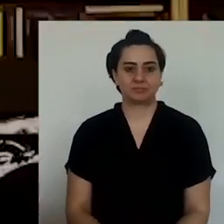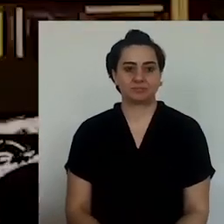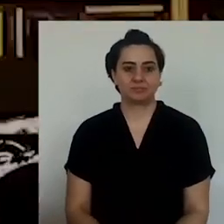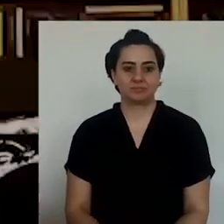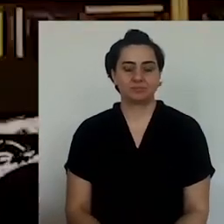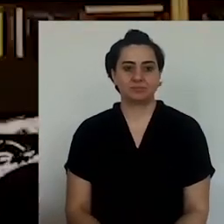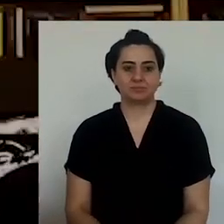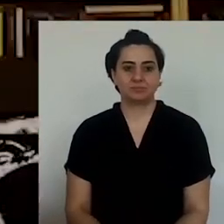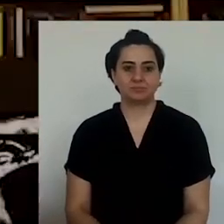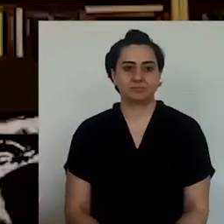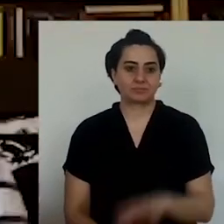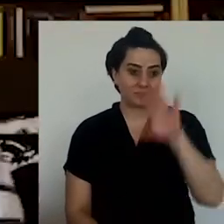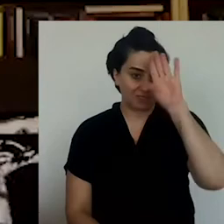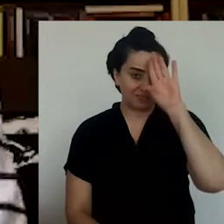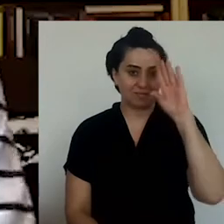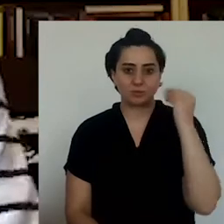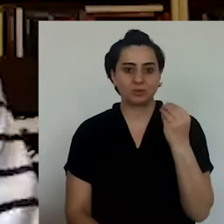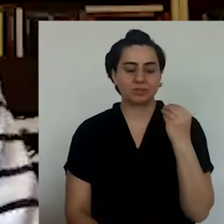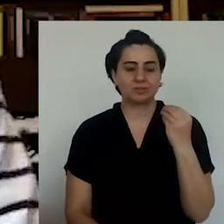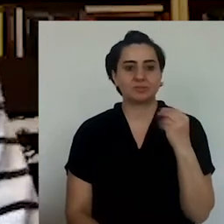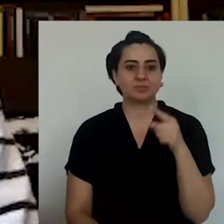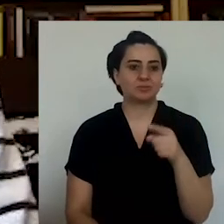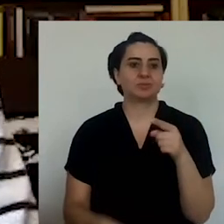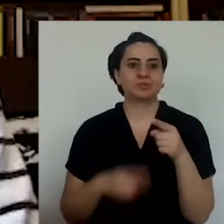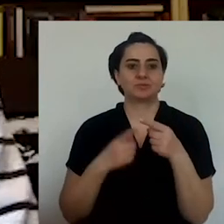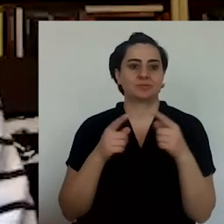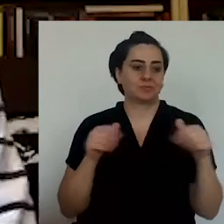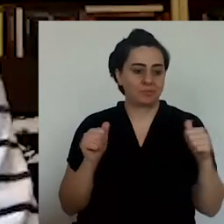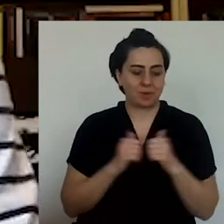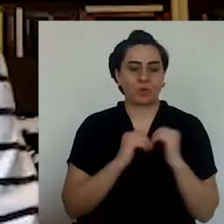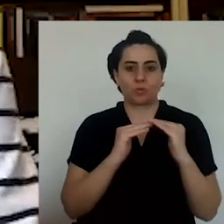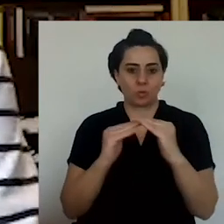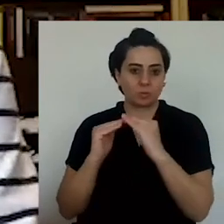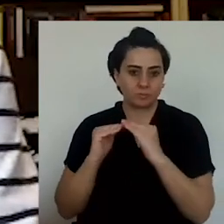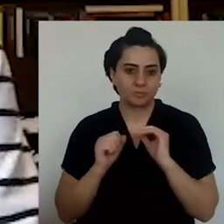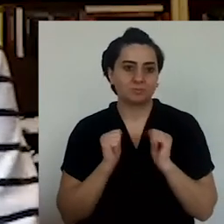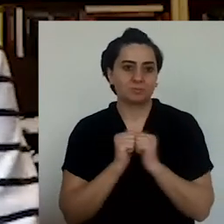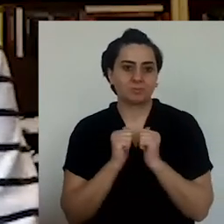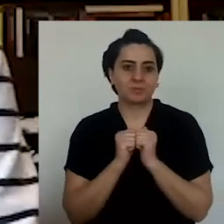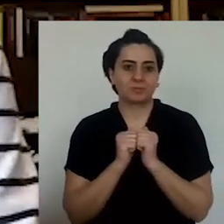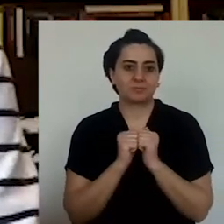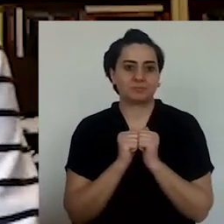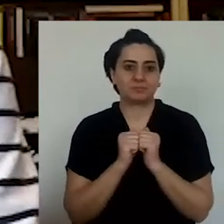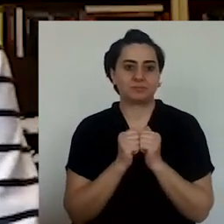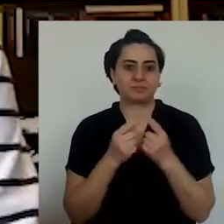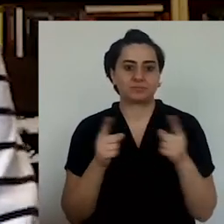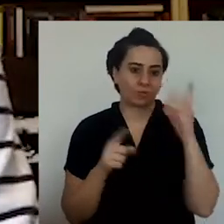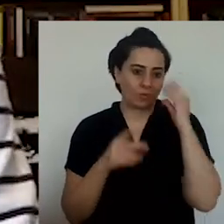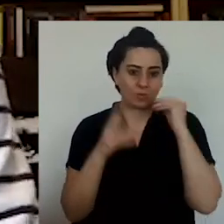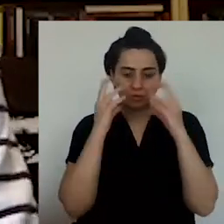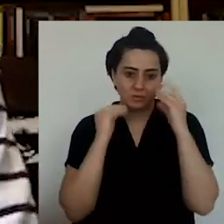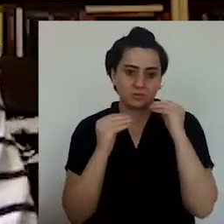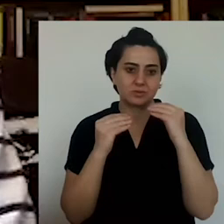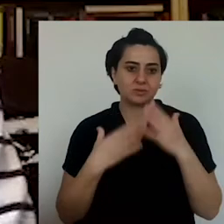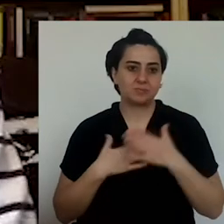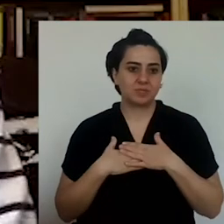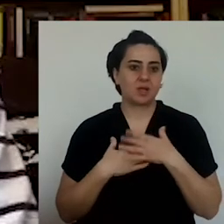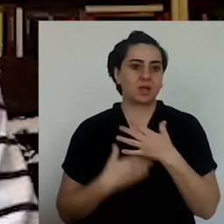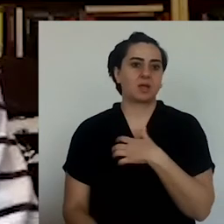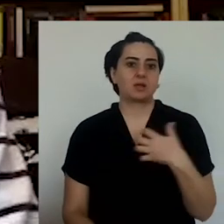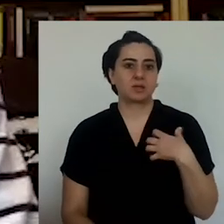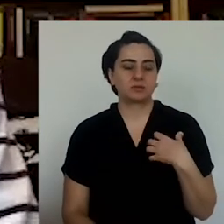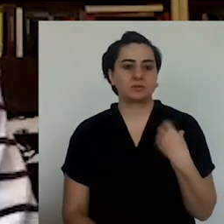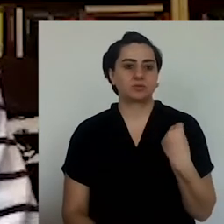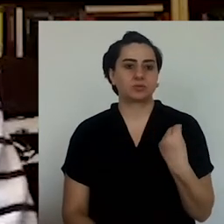a Jewish style, you stir fry part of it. And just like vermicelli,